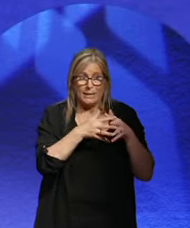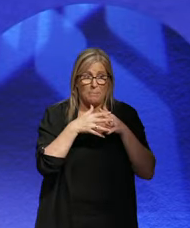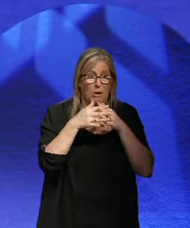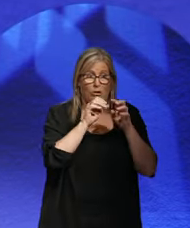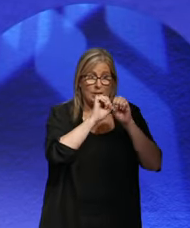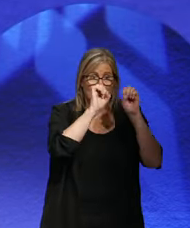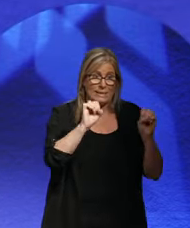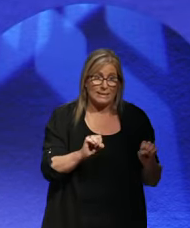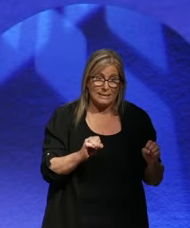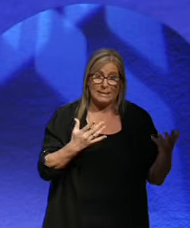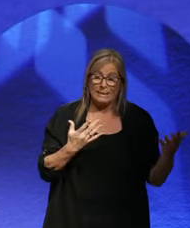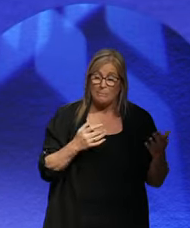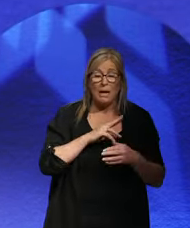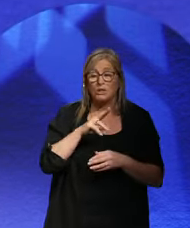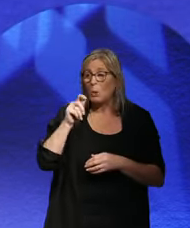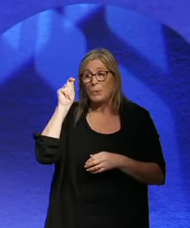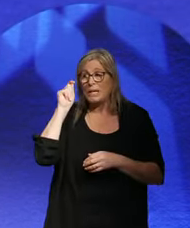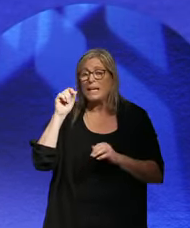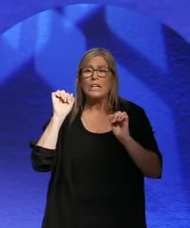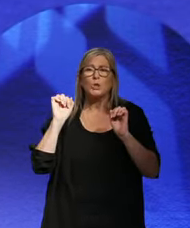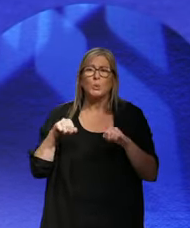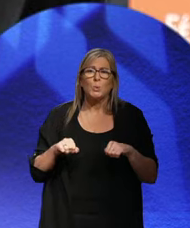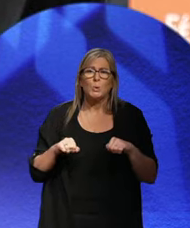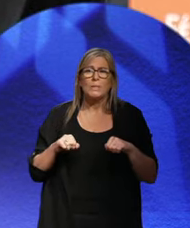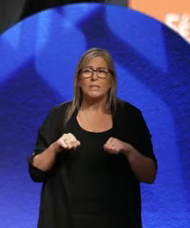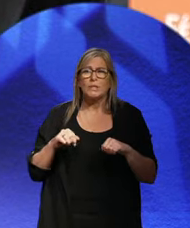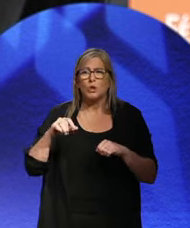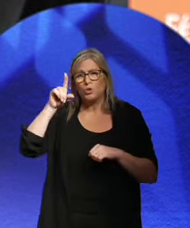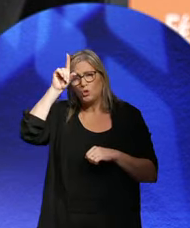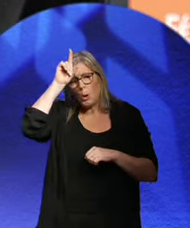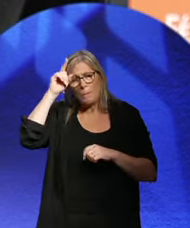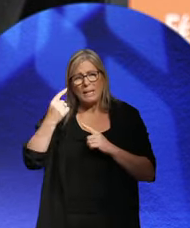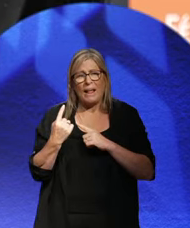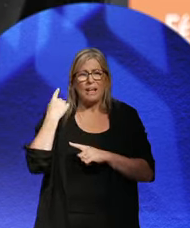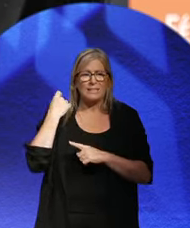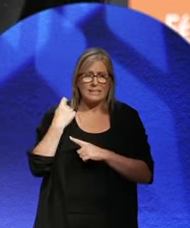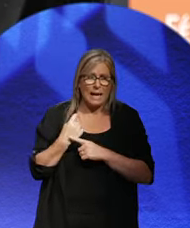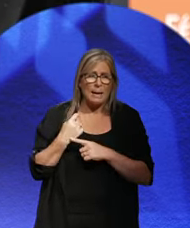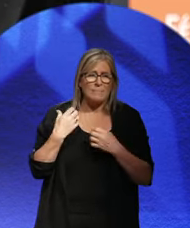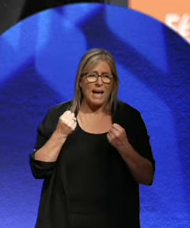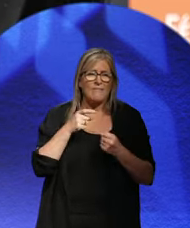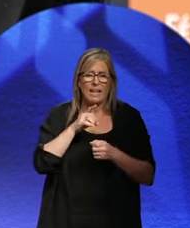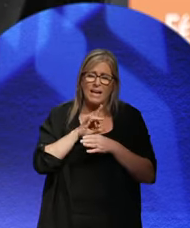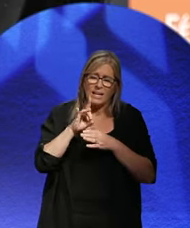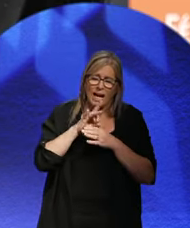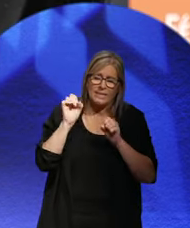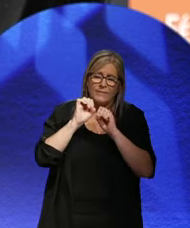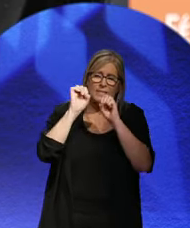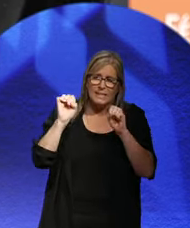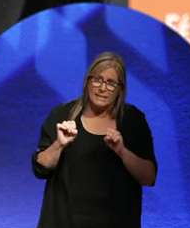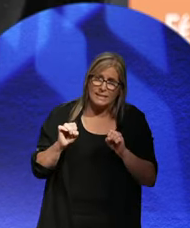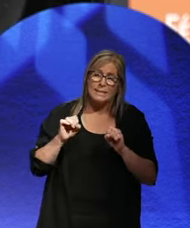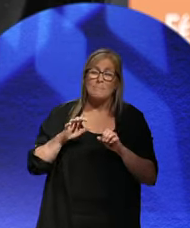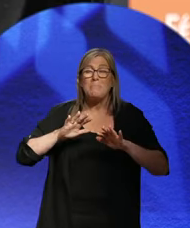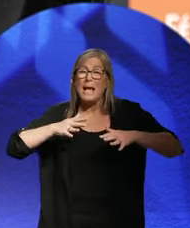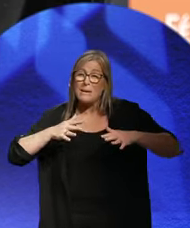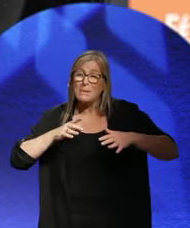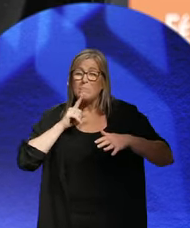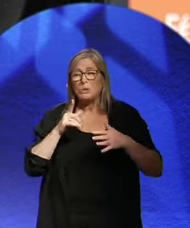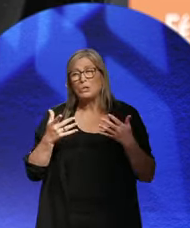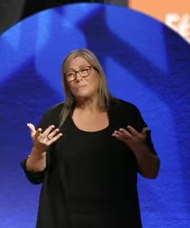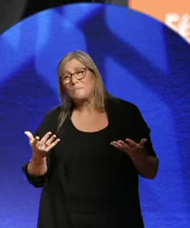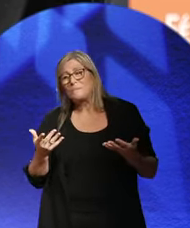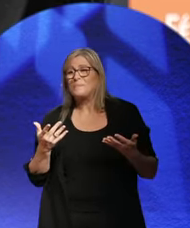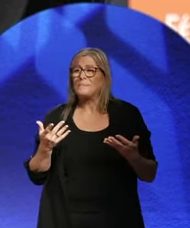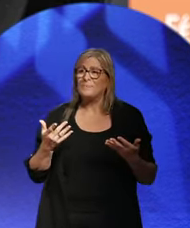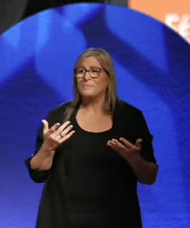I don't think it suited Germany at that time to have that kind of system. Maybe, but even so,